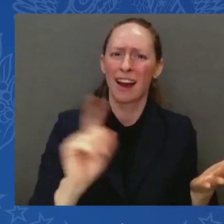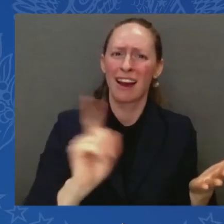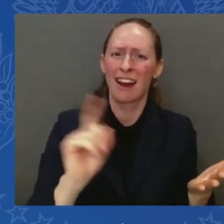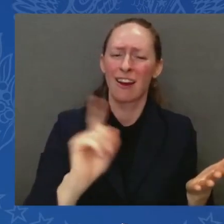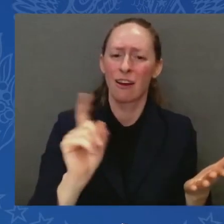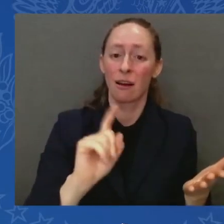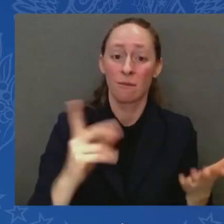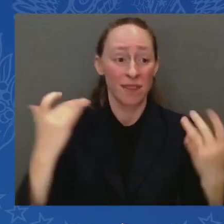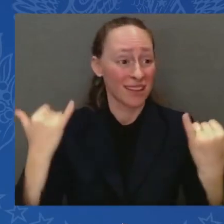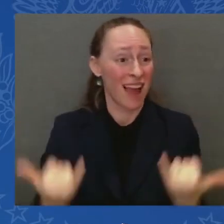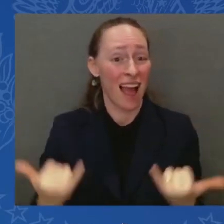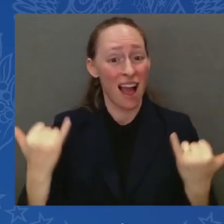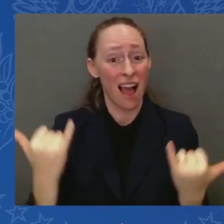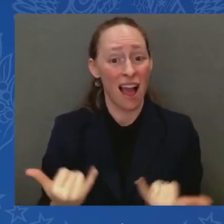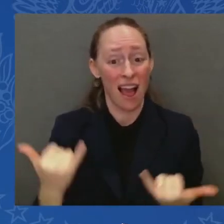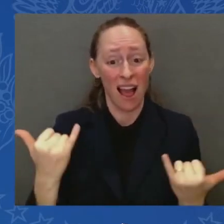will be.